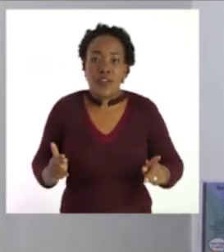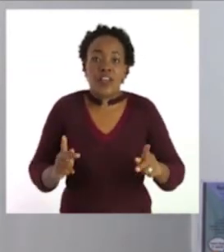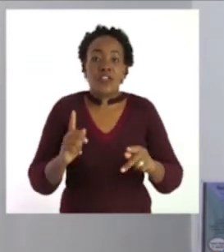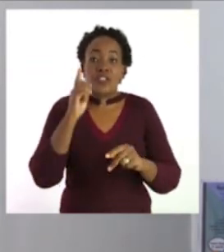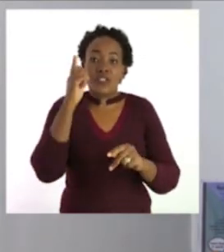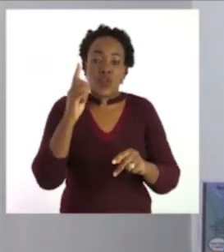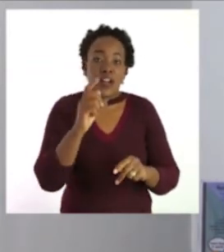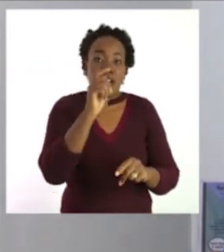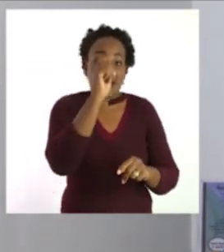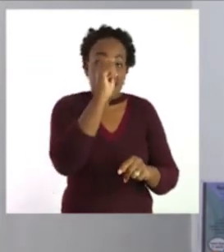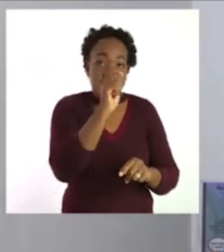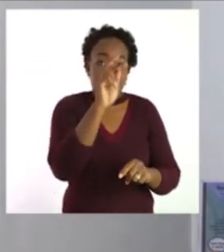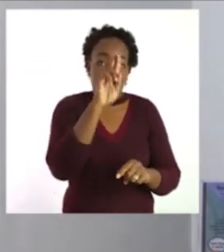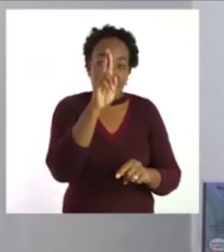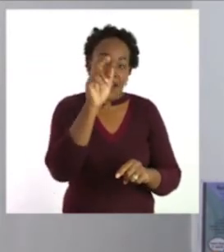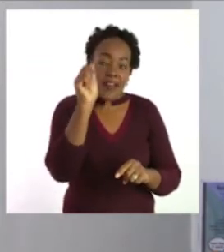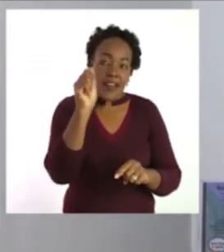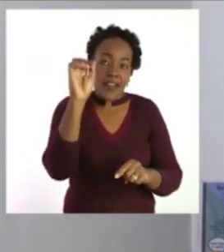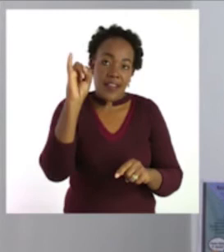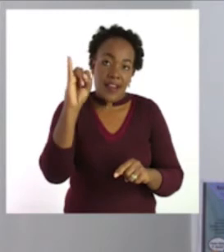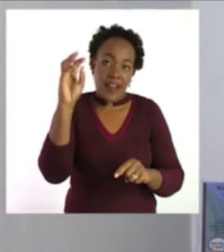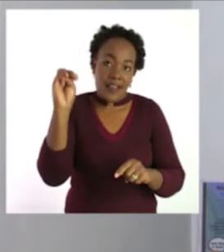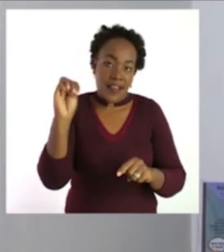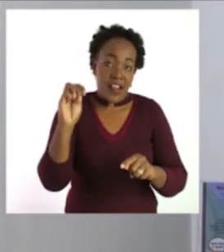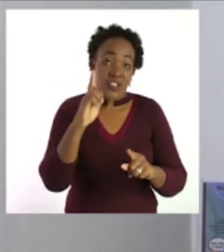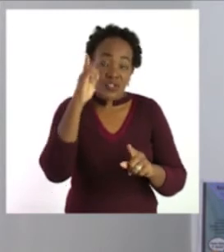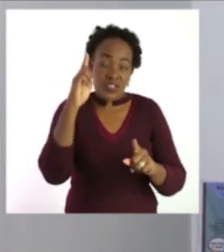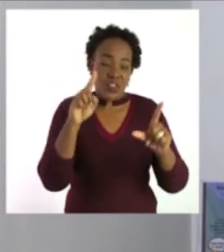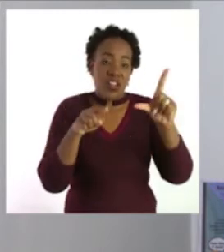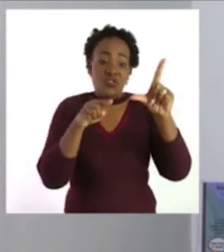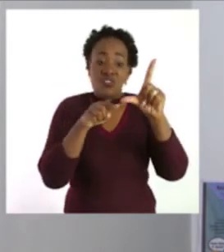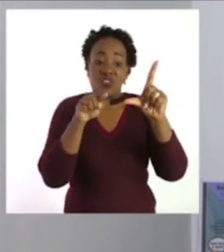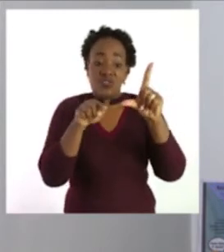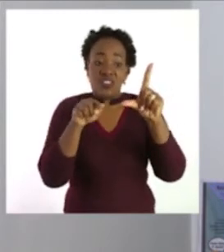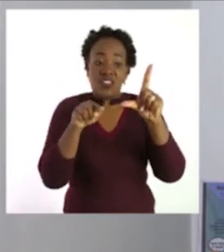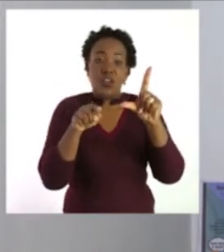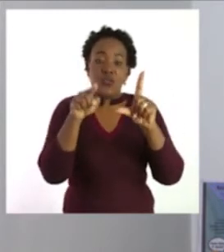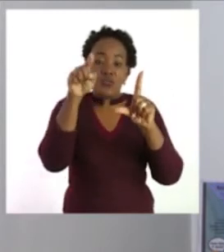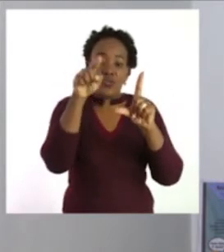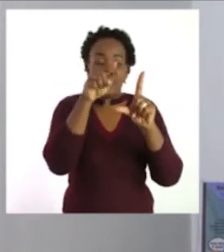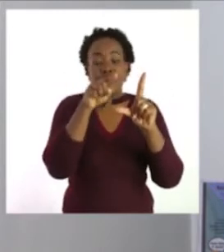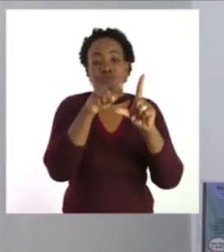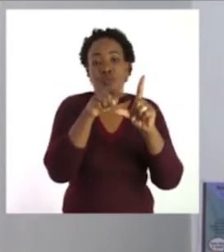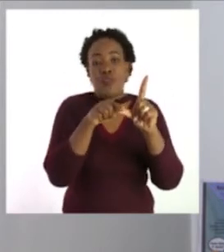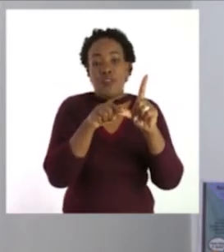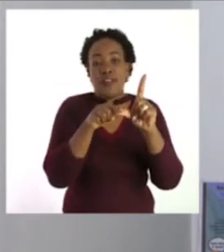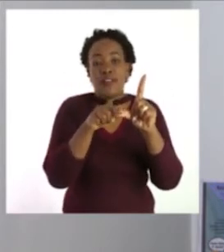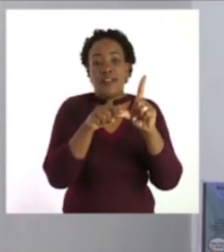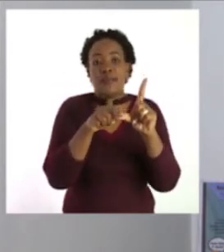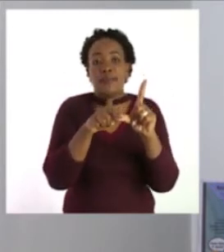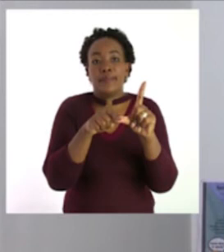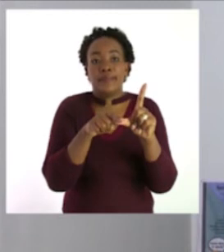here again and we draw the bar. This is how you draw the